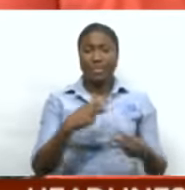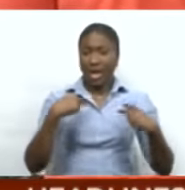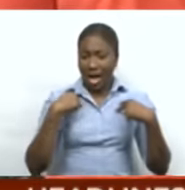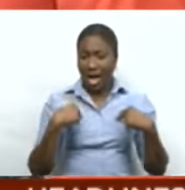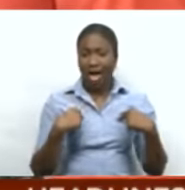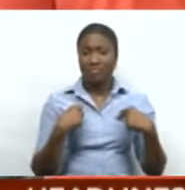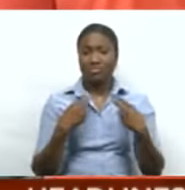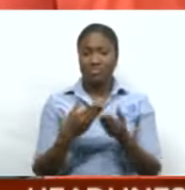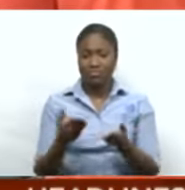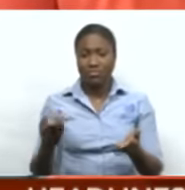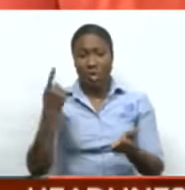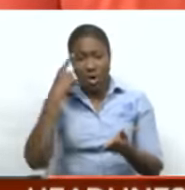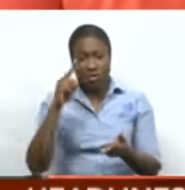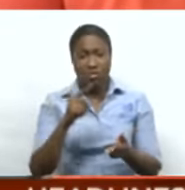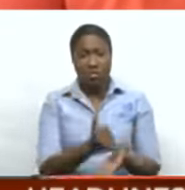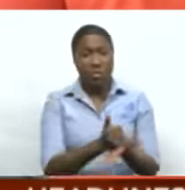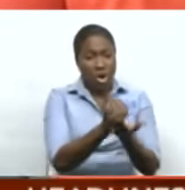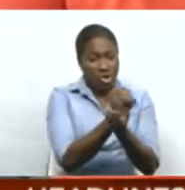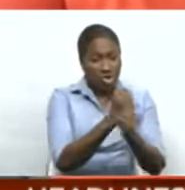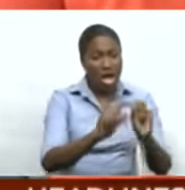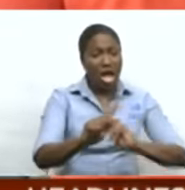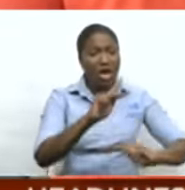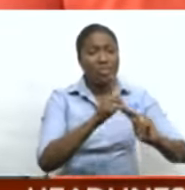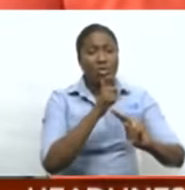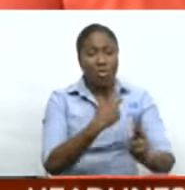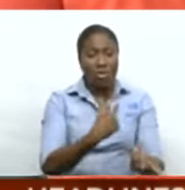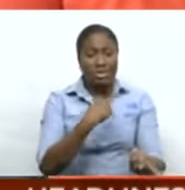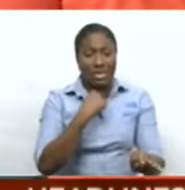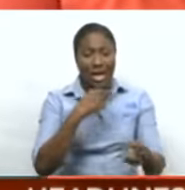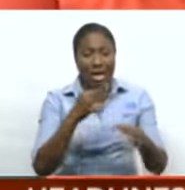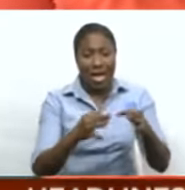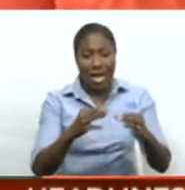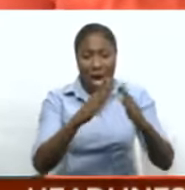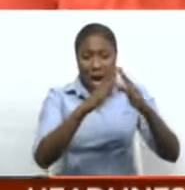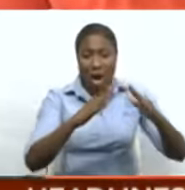and to rescue persons who will be trapped in flood situations.